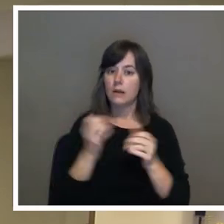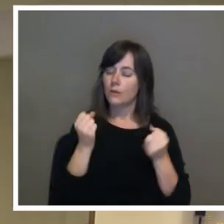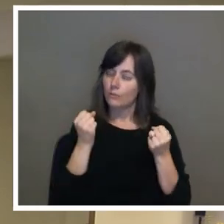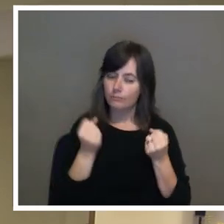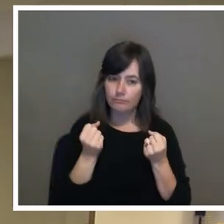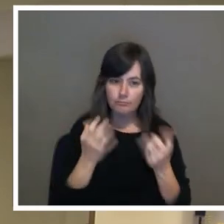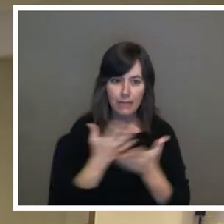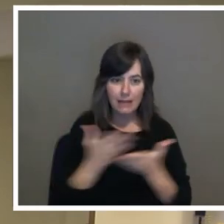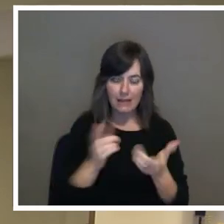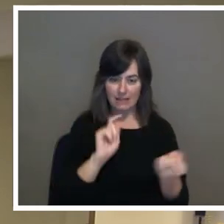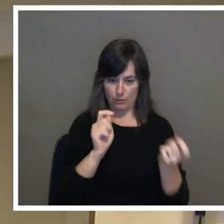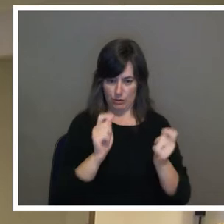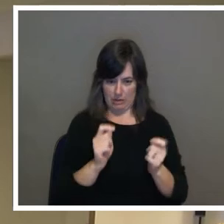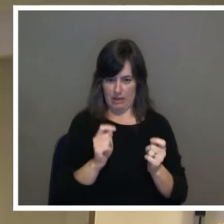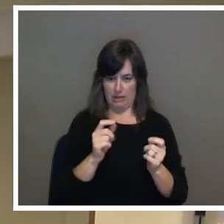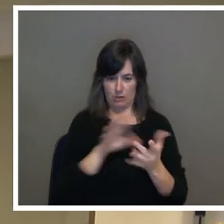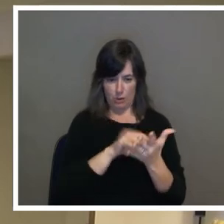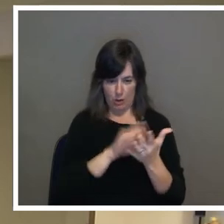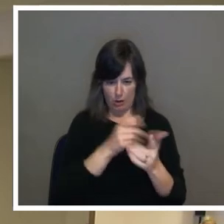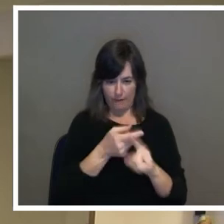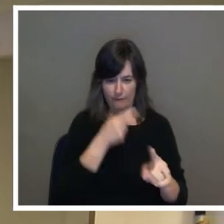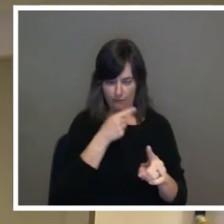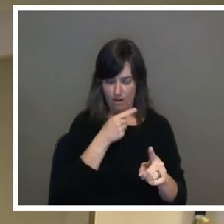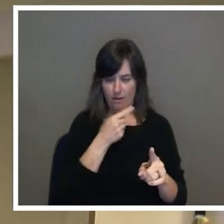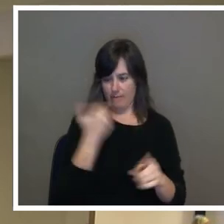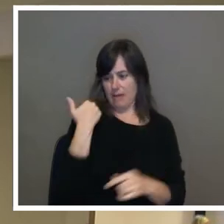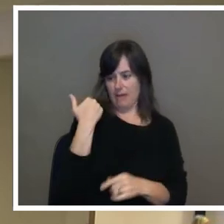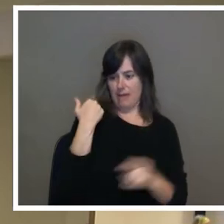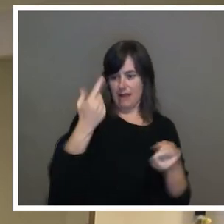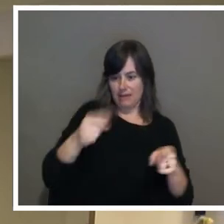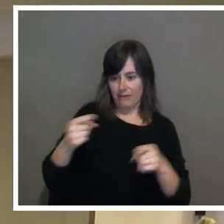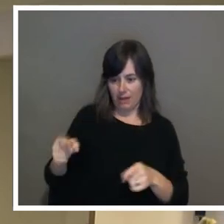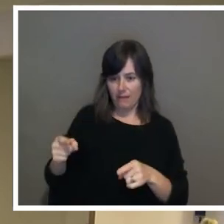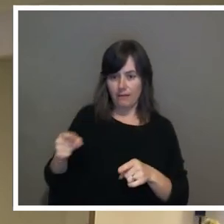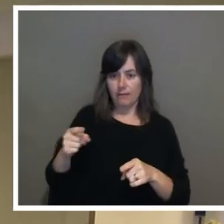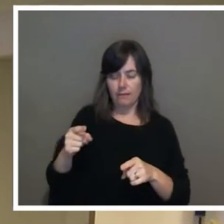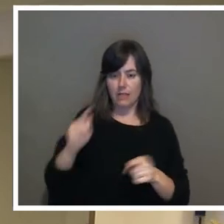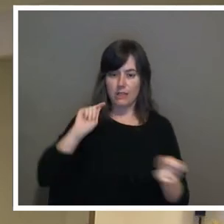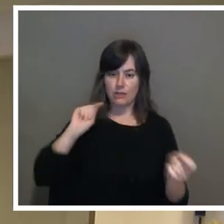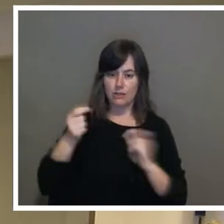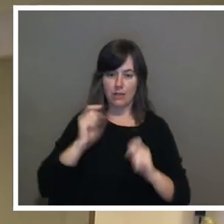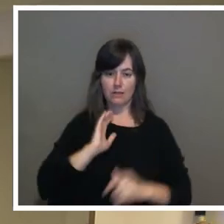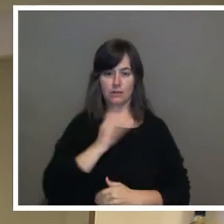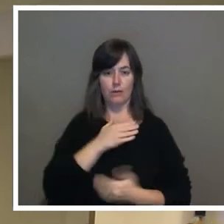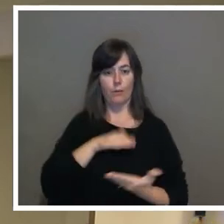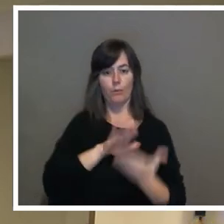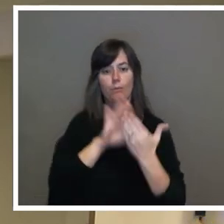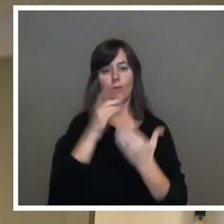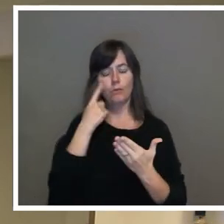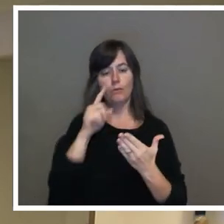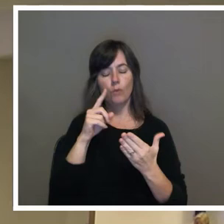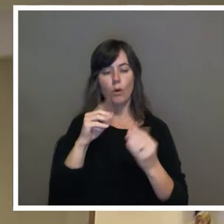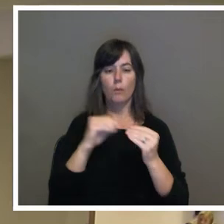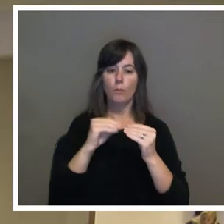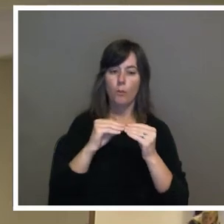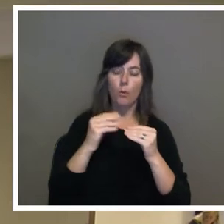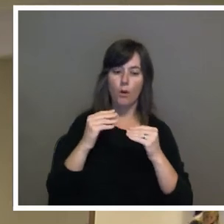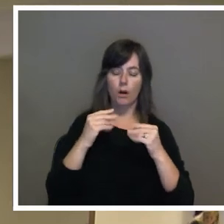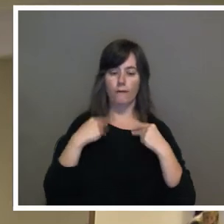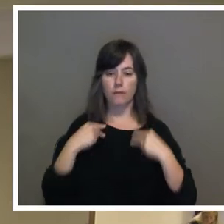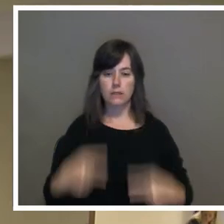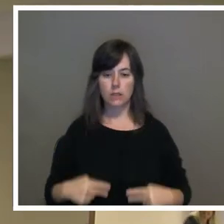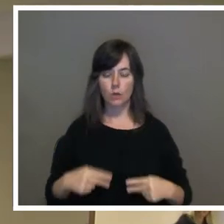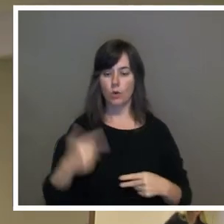learned from last event to, you know, to change our approach, to have more physical gas